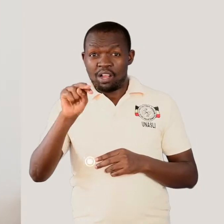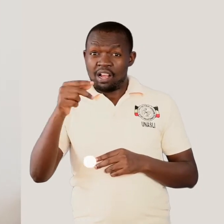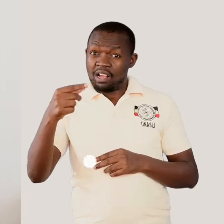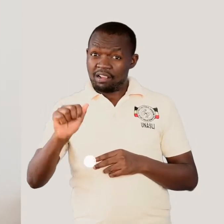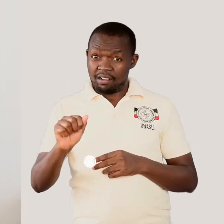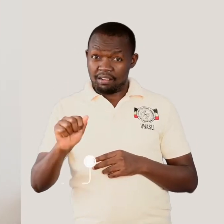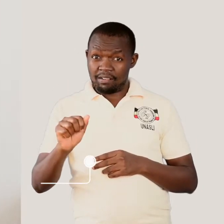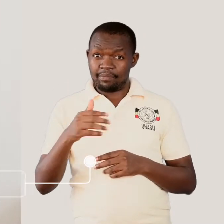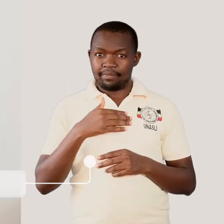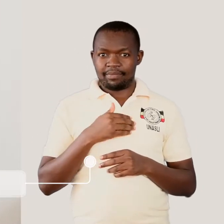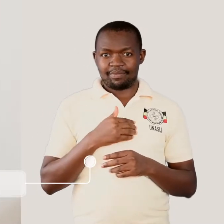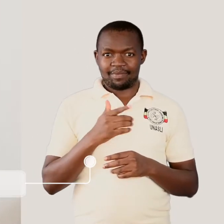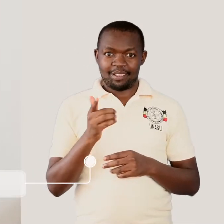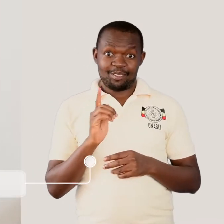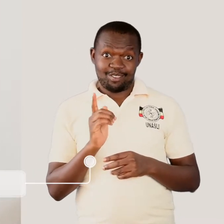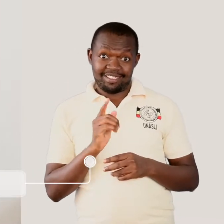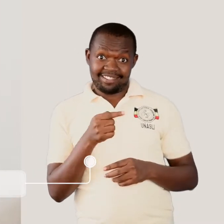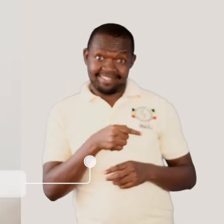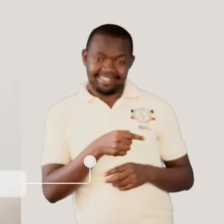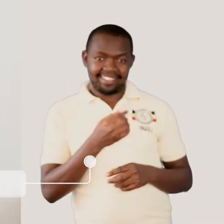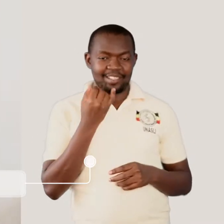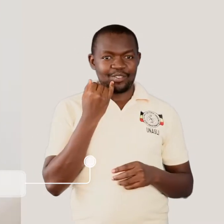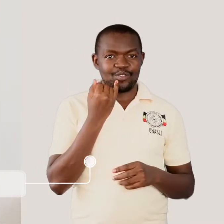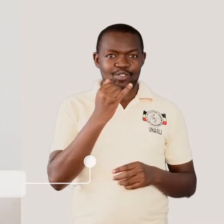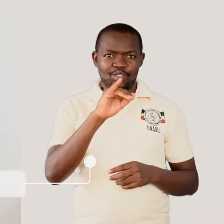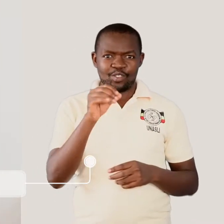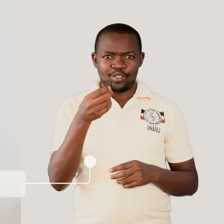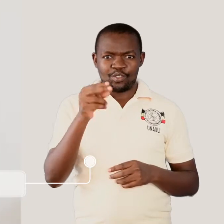John from Ugandan Sign Language.